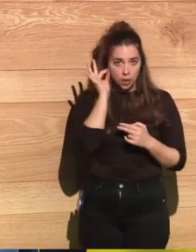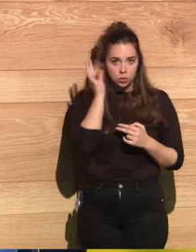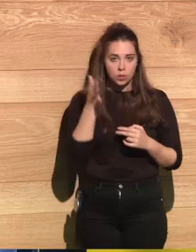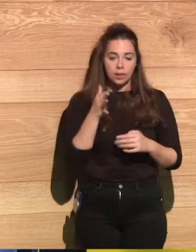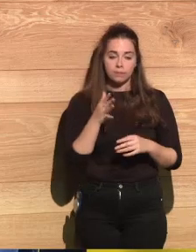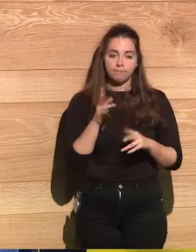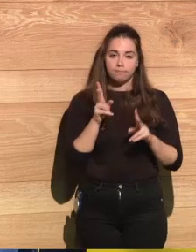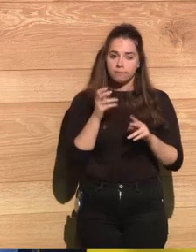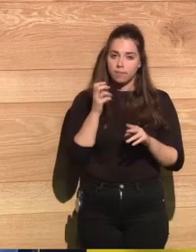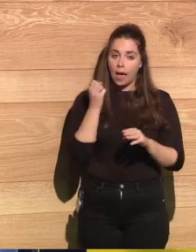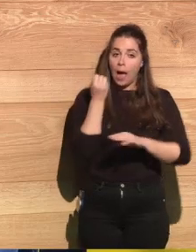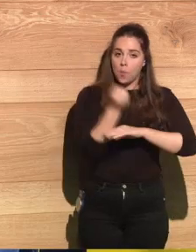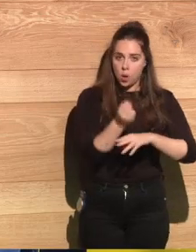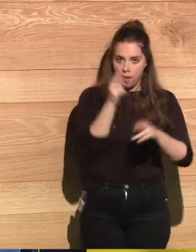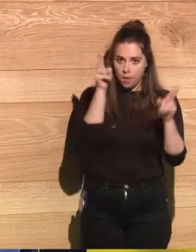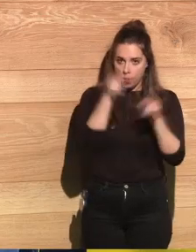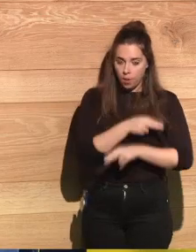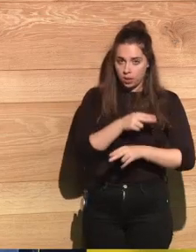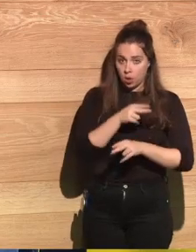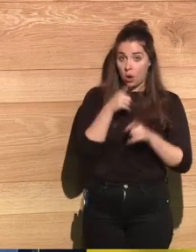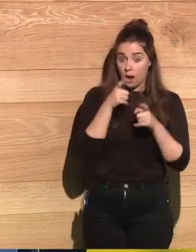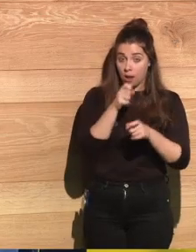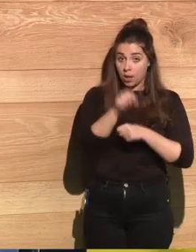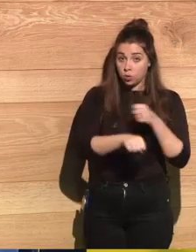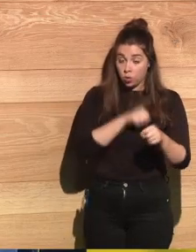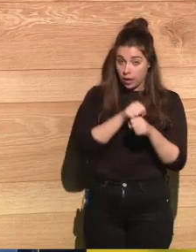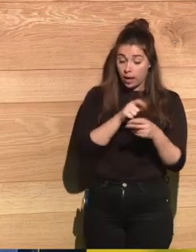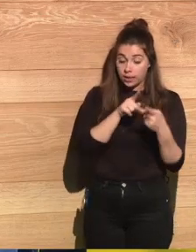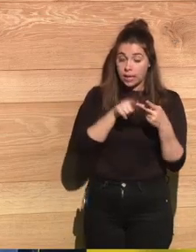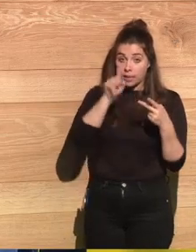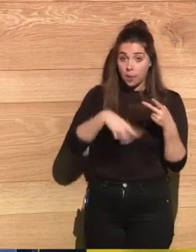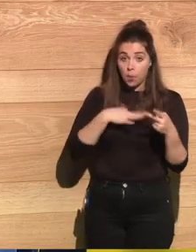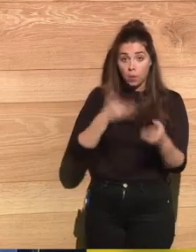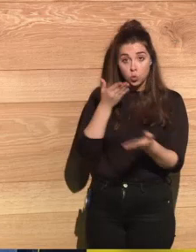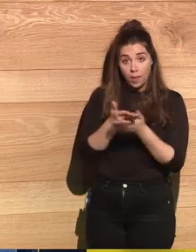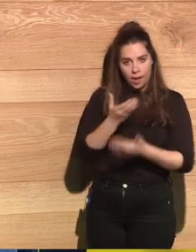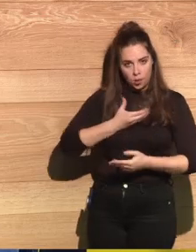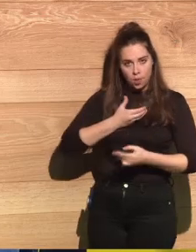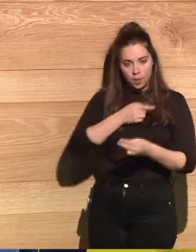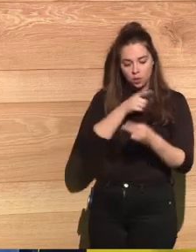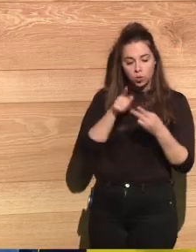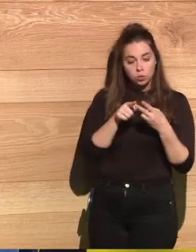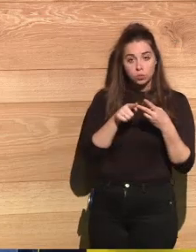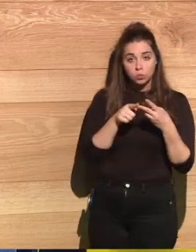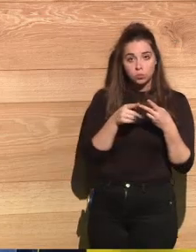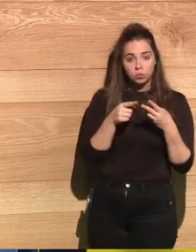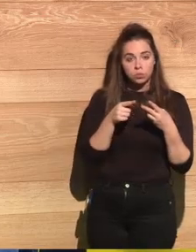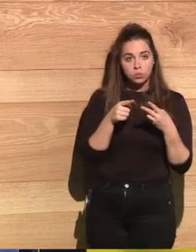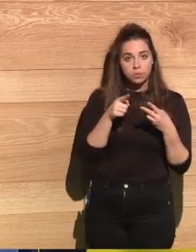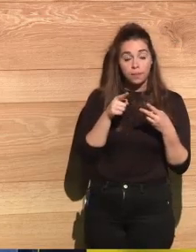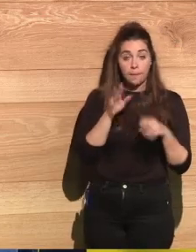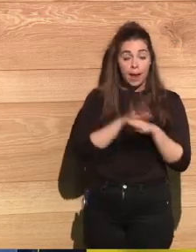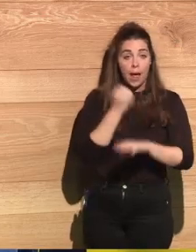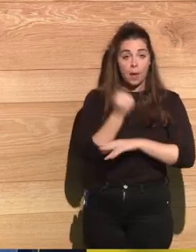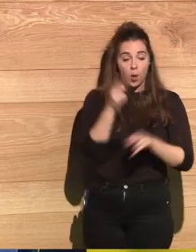support the prohibition of nuclear weapons. We can also ask and demand our city governments, our city